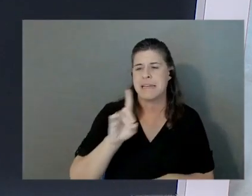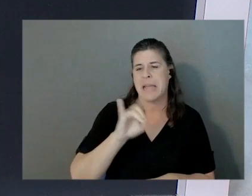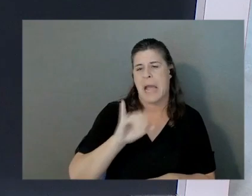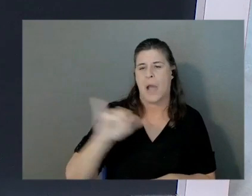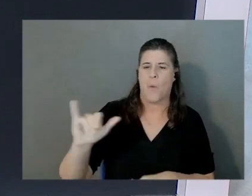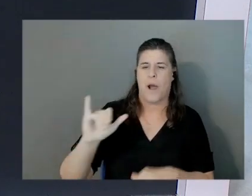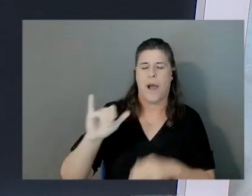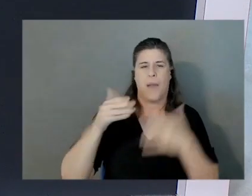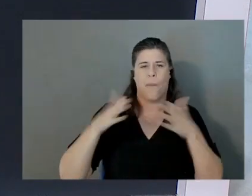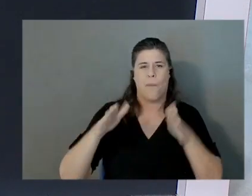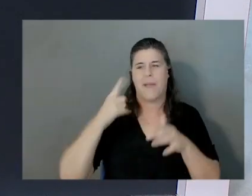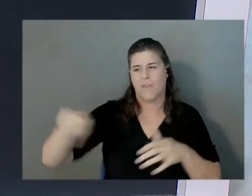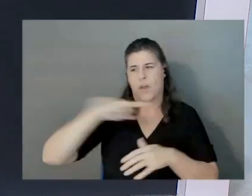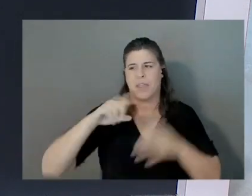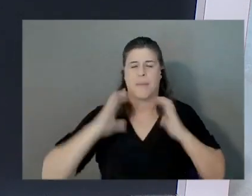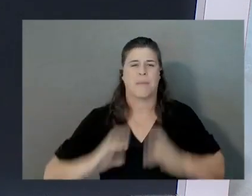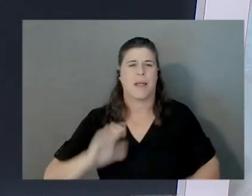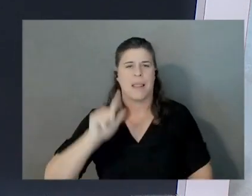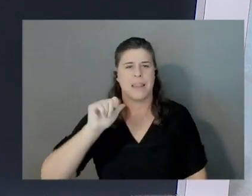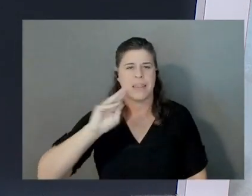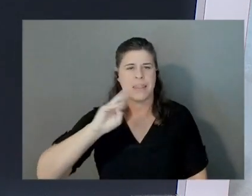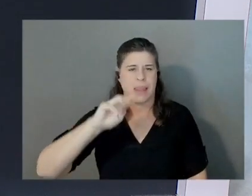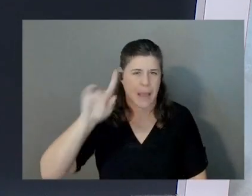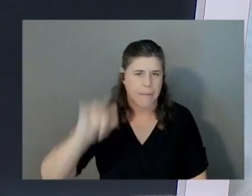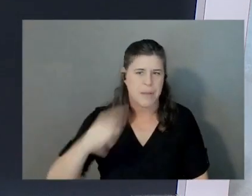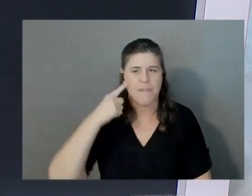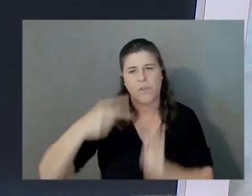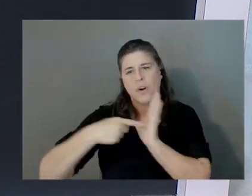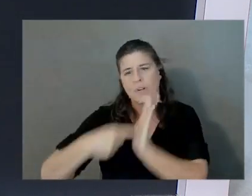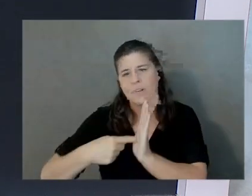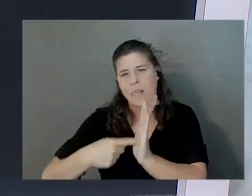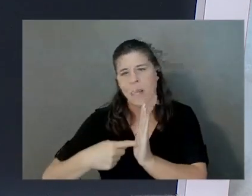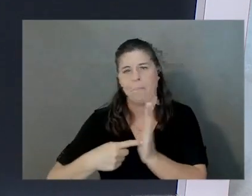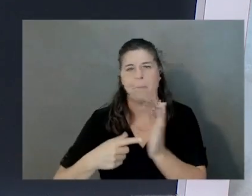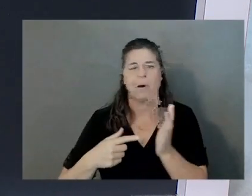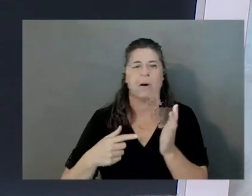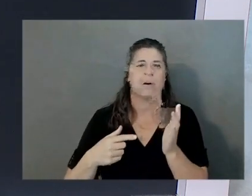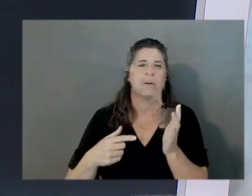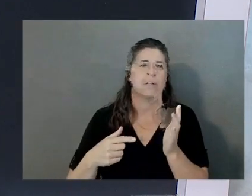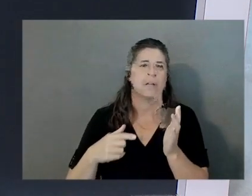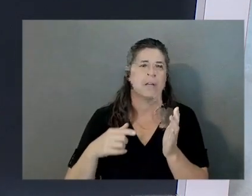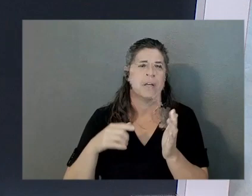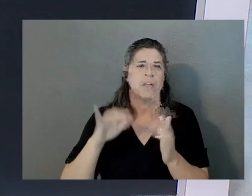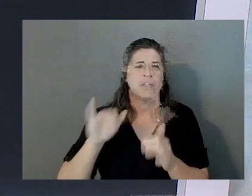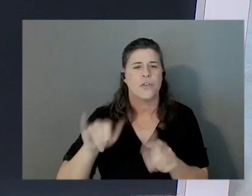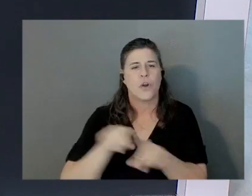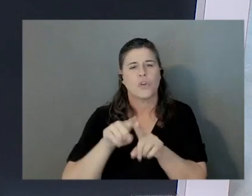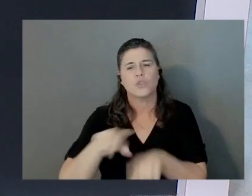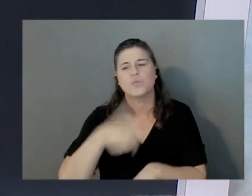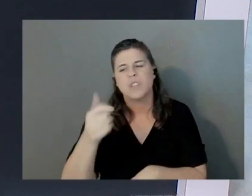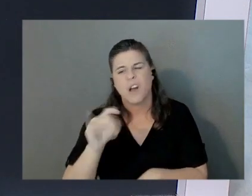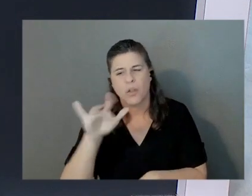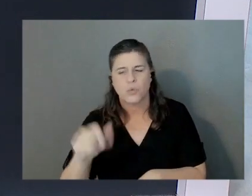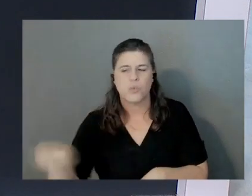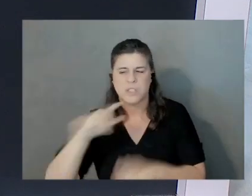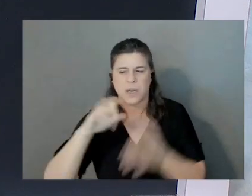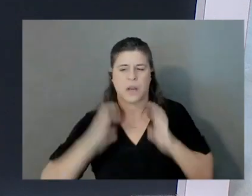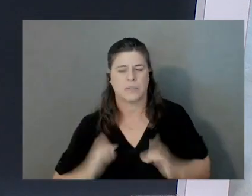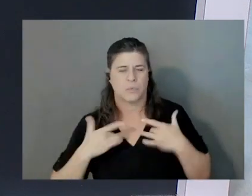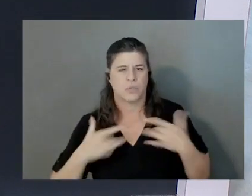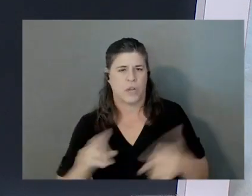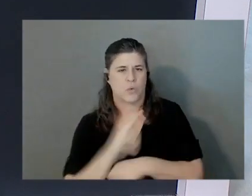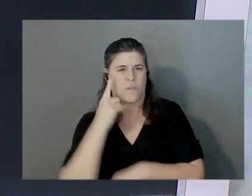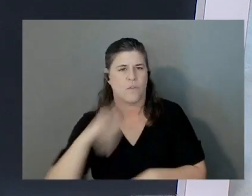using Lambda, for example. There is Knative and other tools which customers use to deploy on